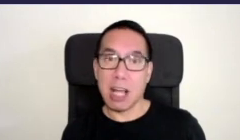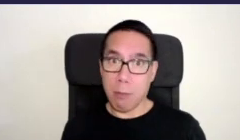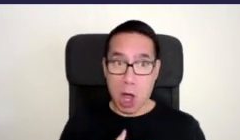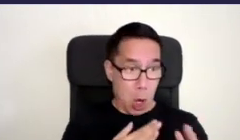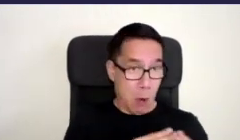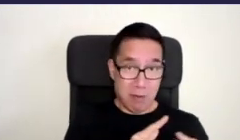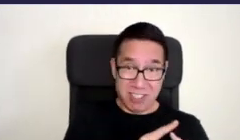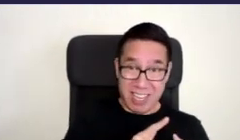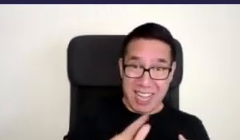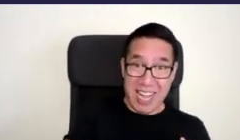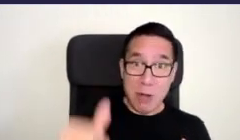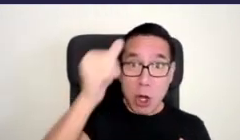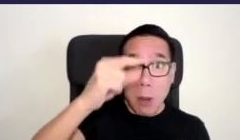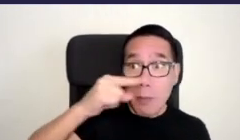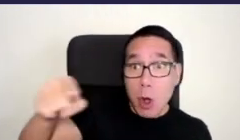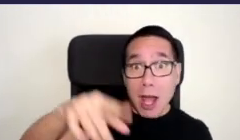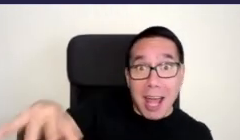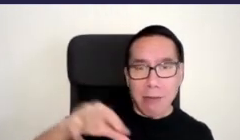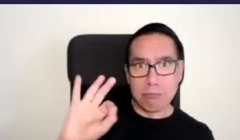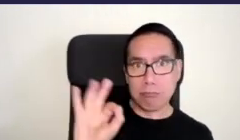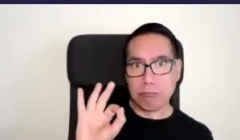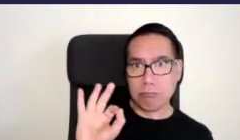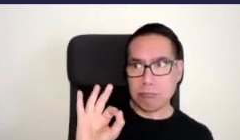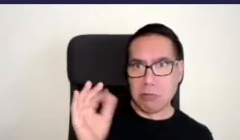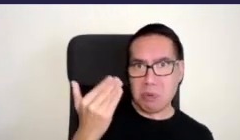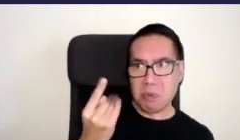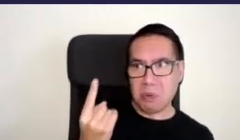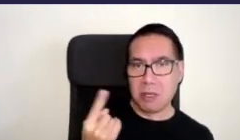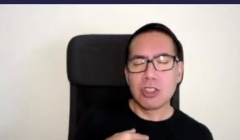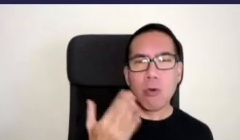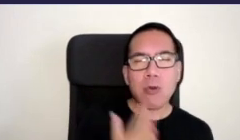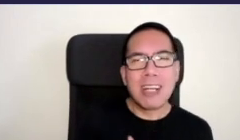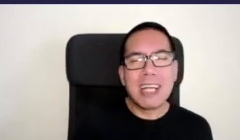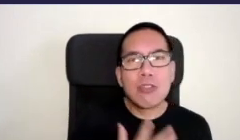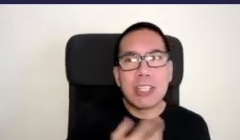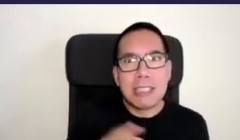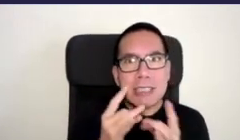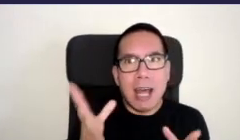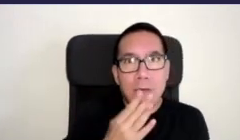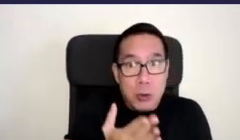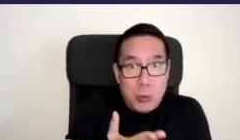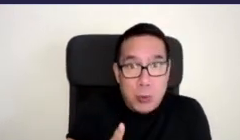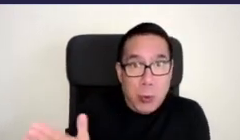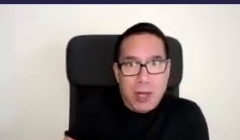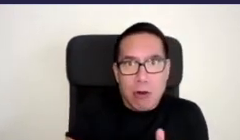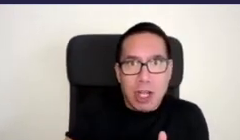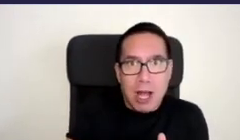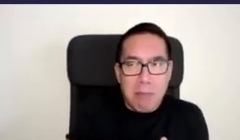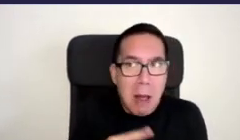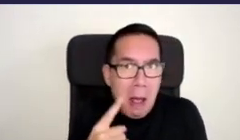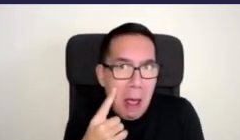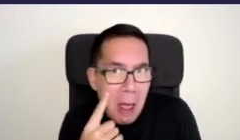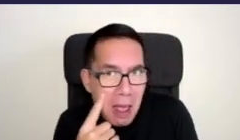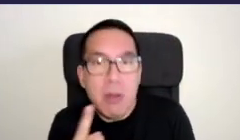no one in this area so really fascinating to start from scratch and what I've found here is that a lot